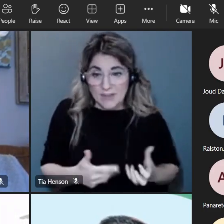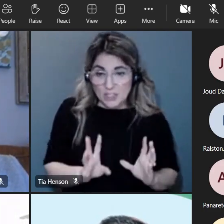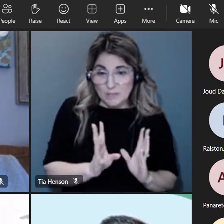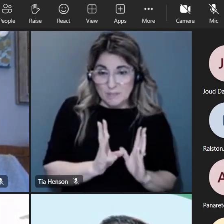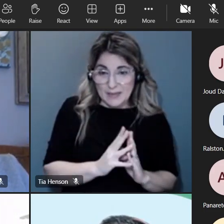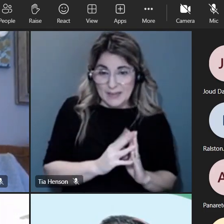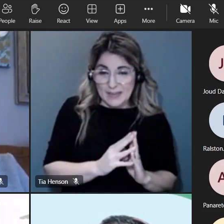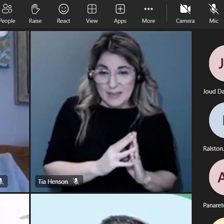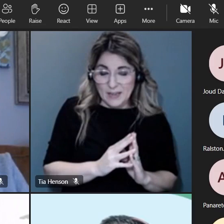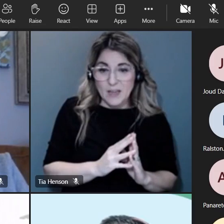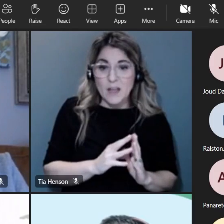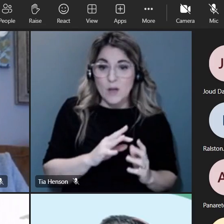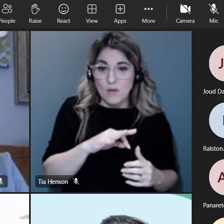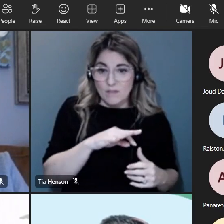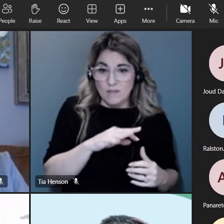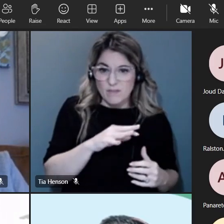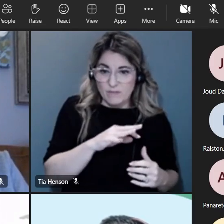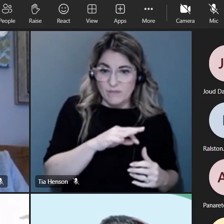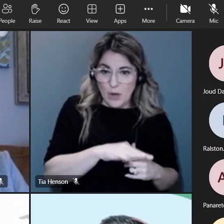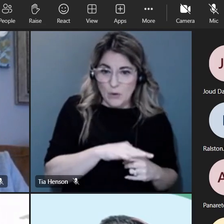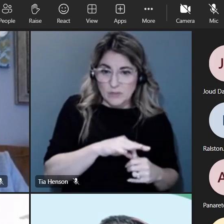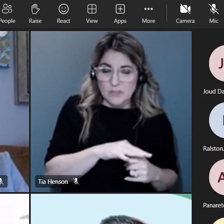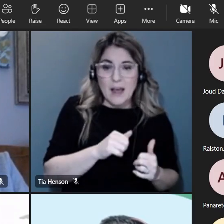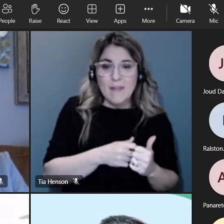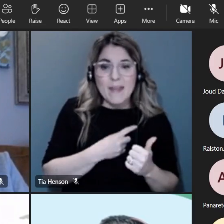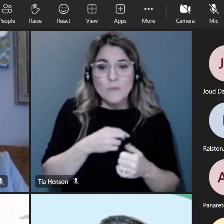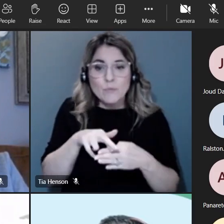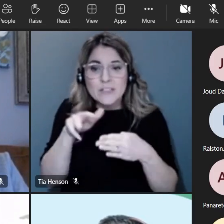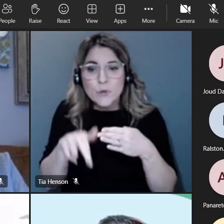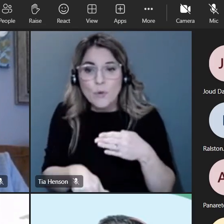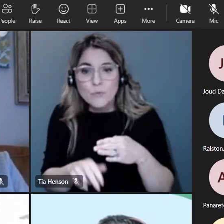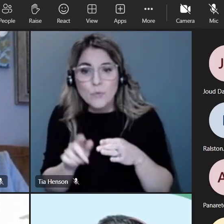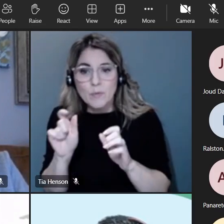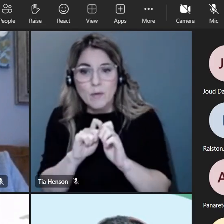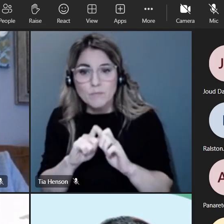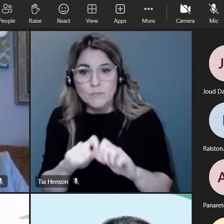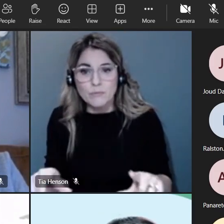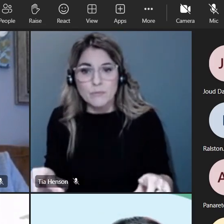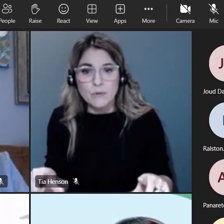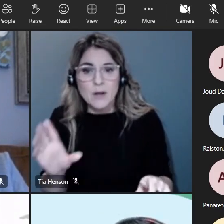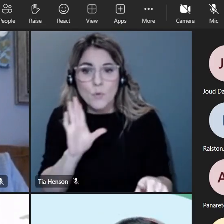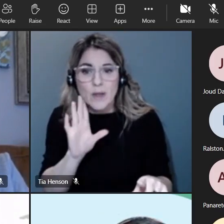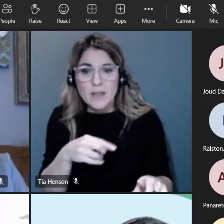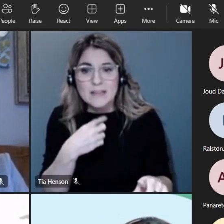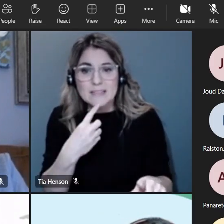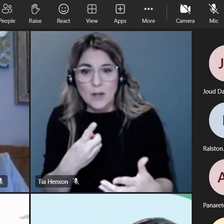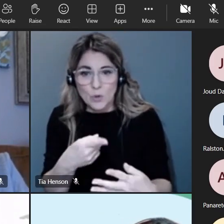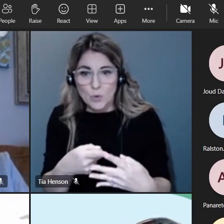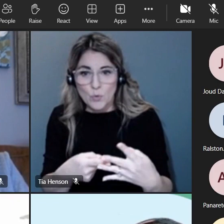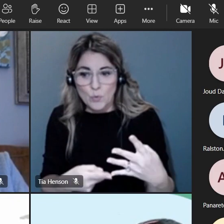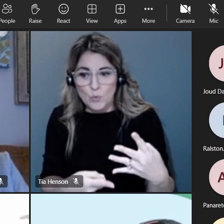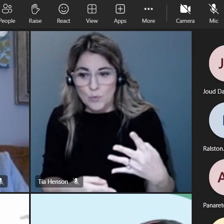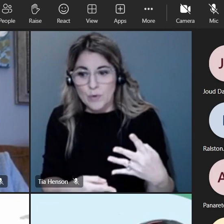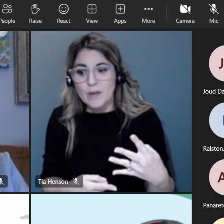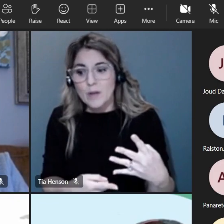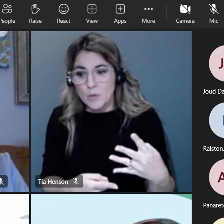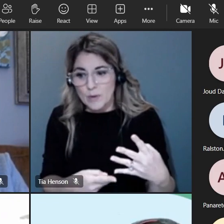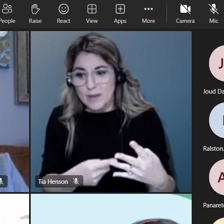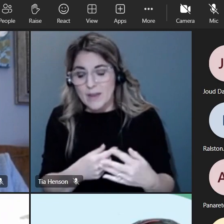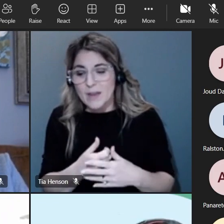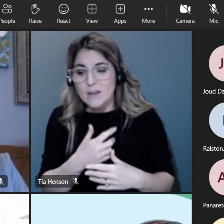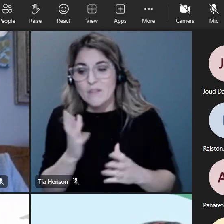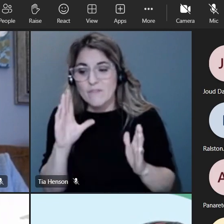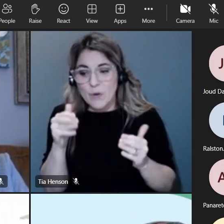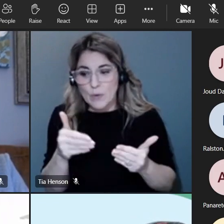the results of that rank ordering and that will um allow us to focus on what the next area